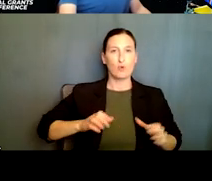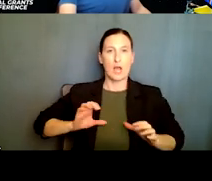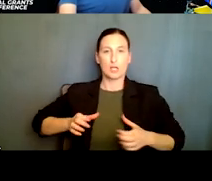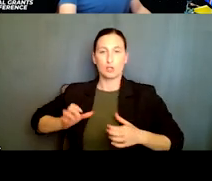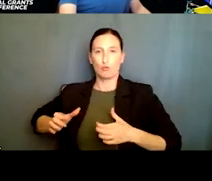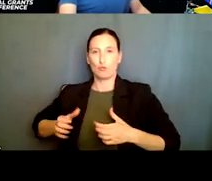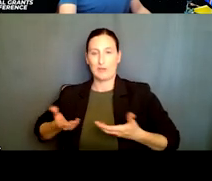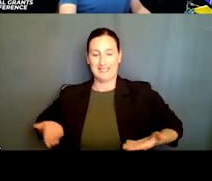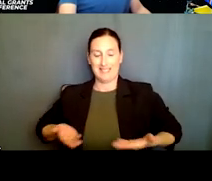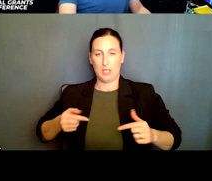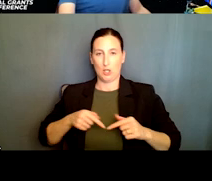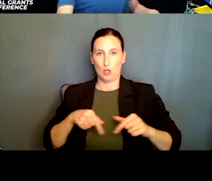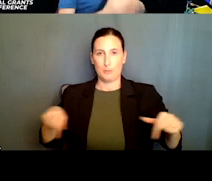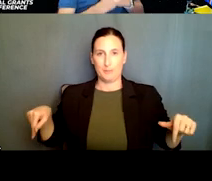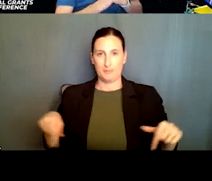is one of them.